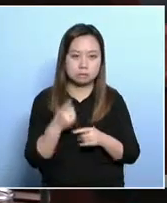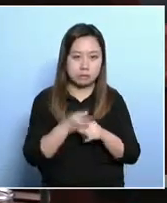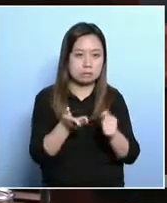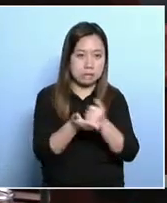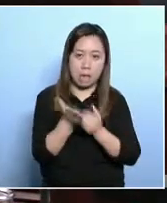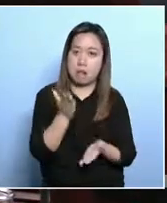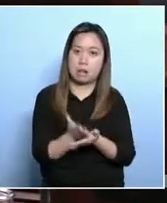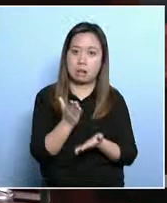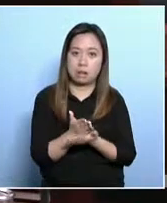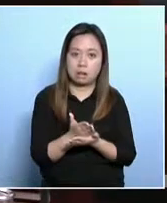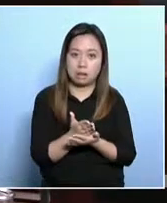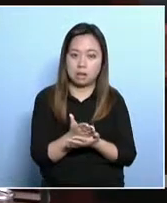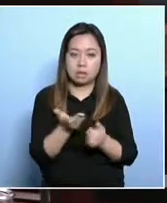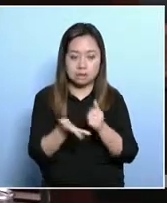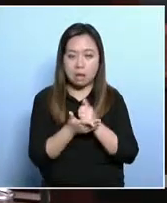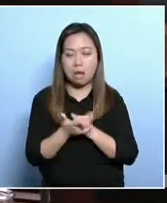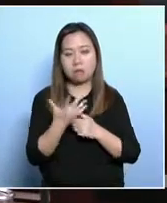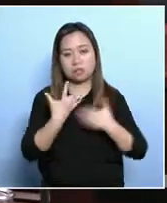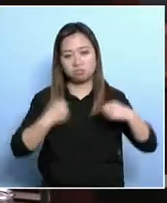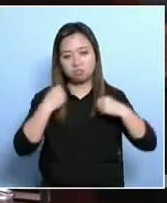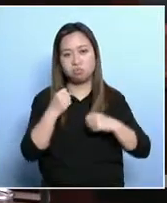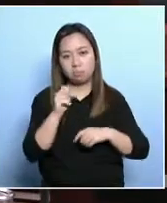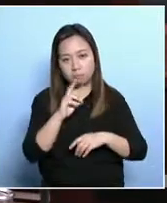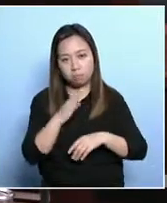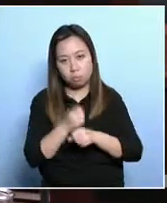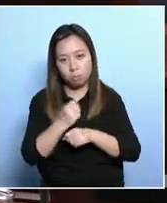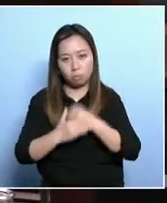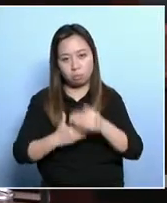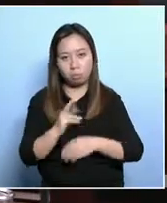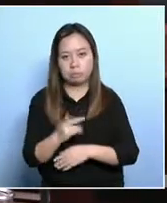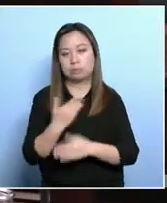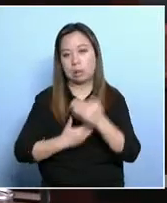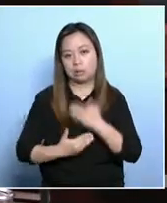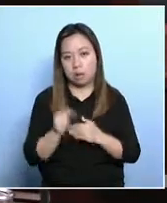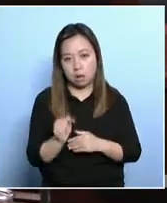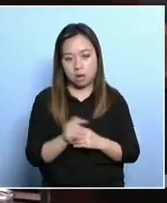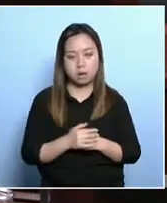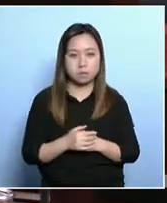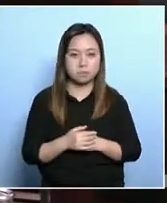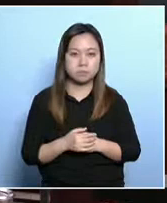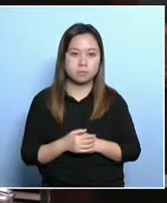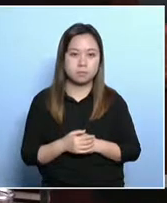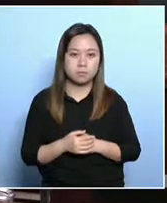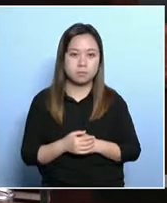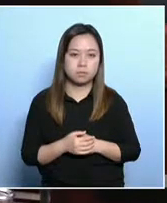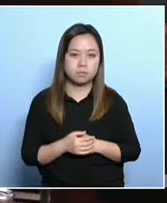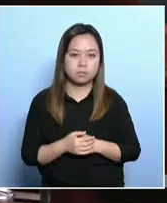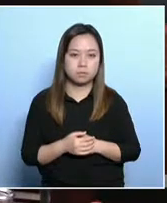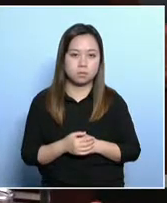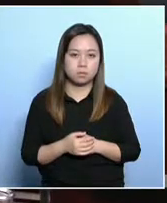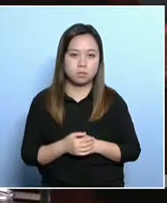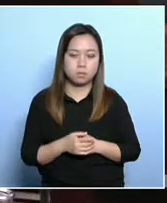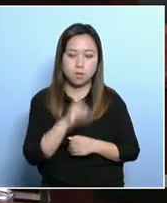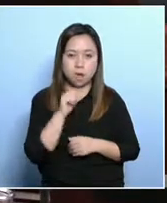actually, those who were hired eventually became handicapped,